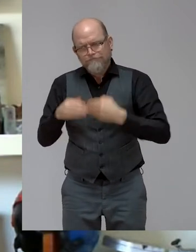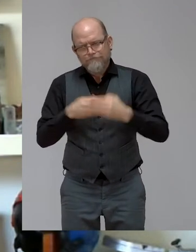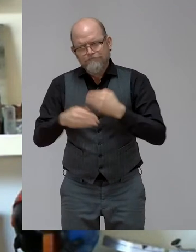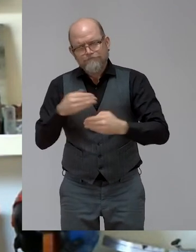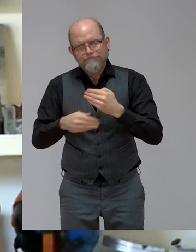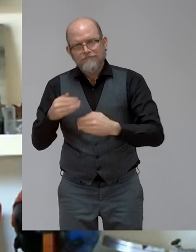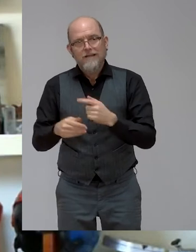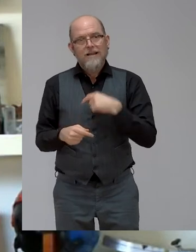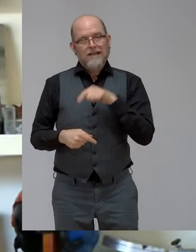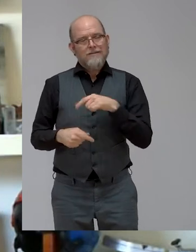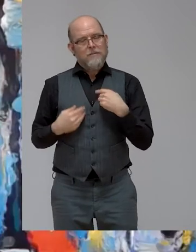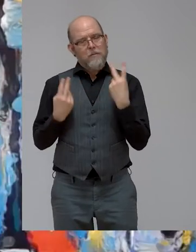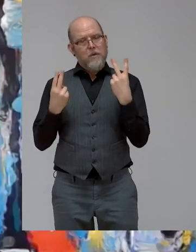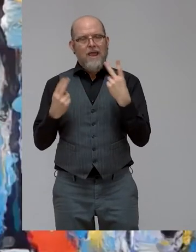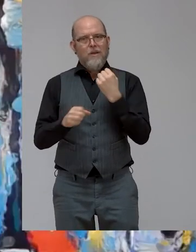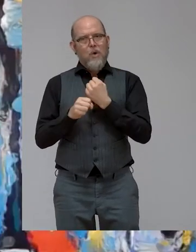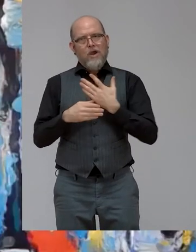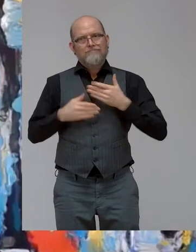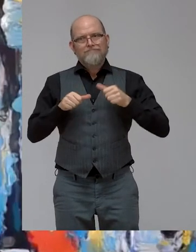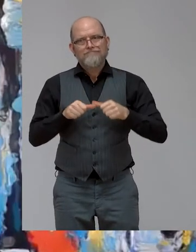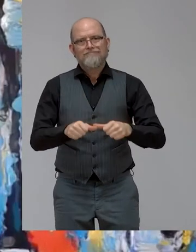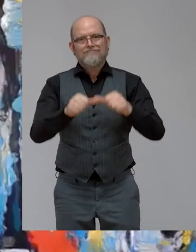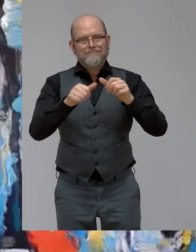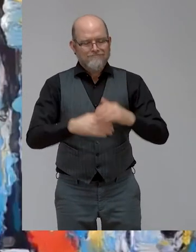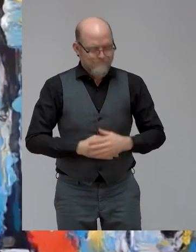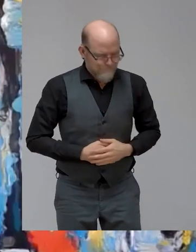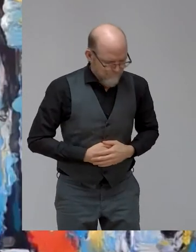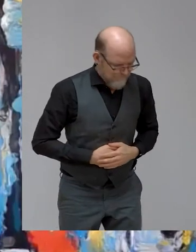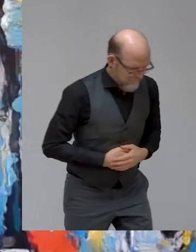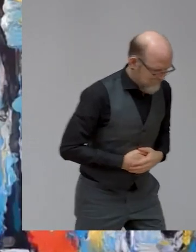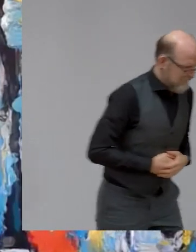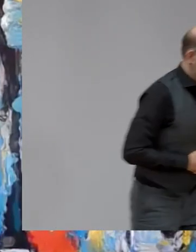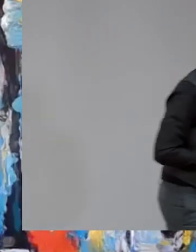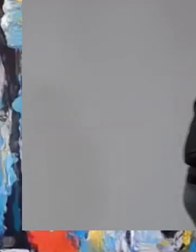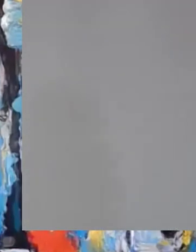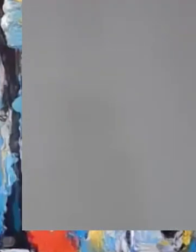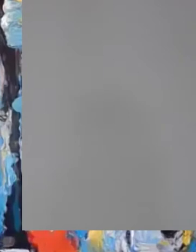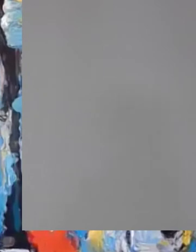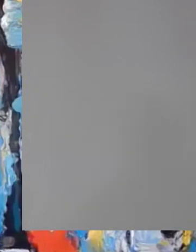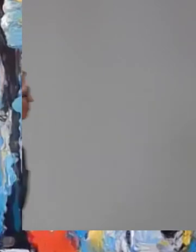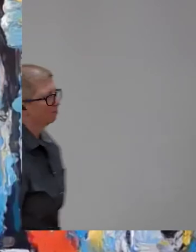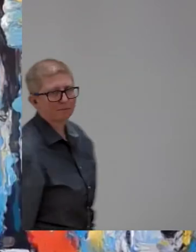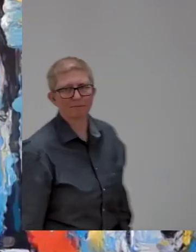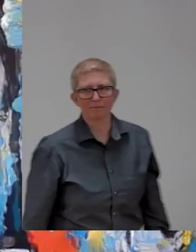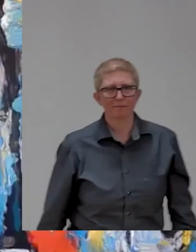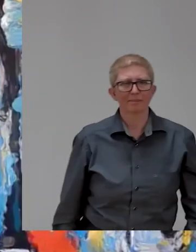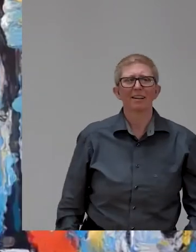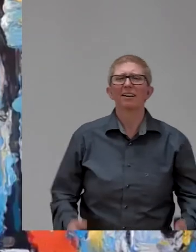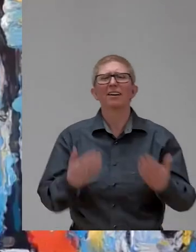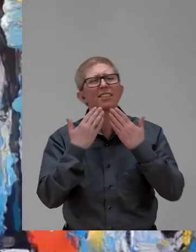Thank you. Thank you very much, Yuval. We have a question from the chat,